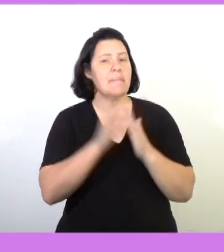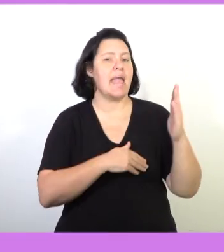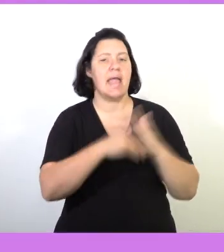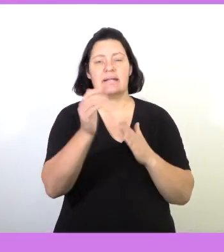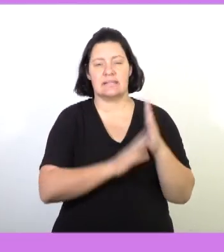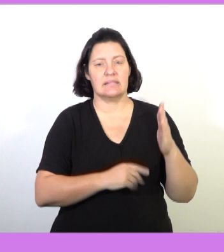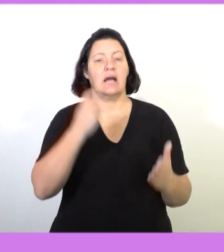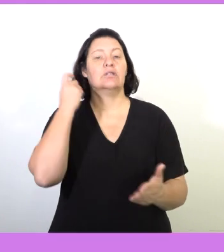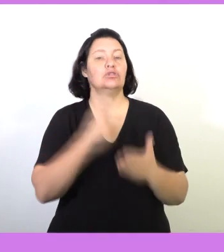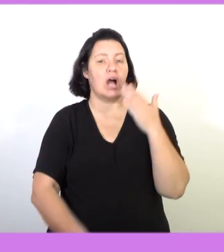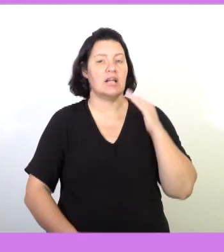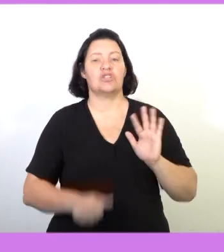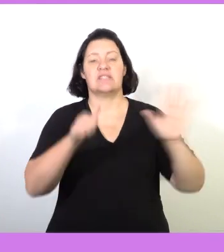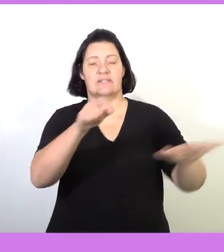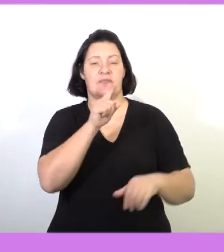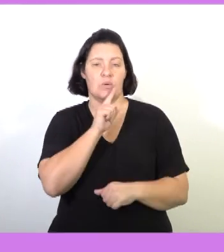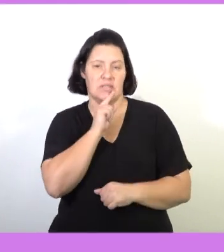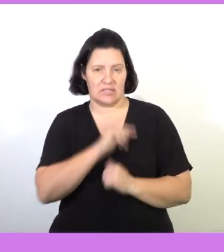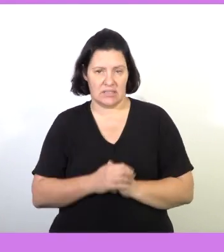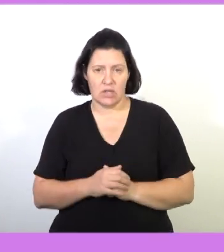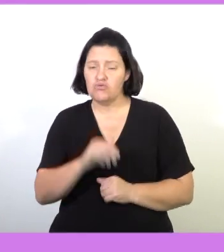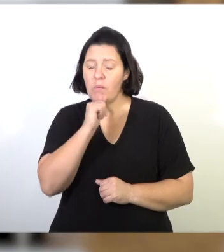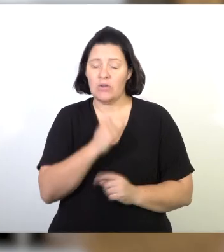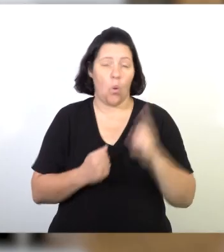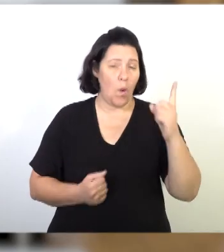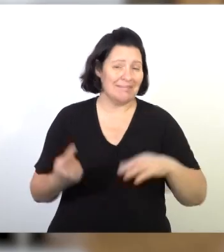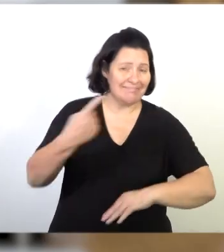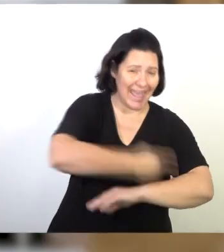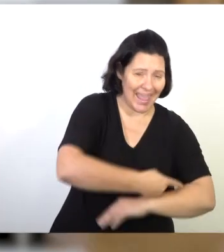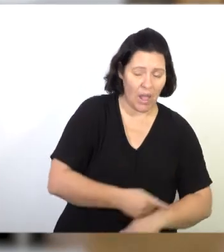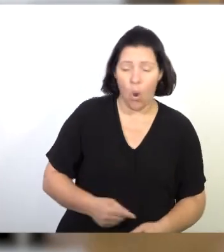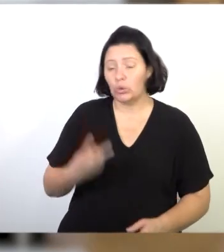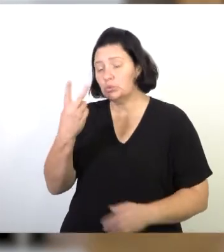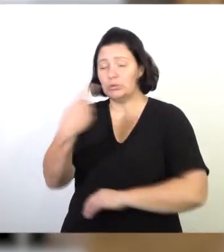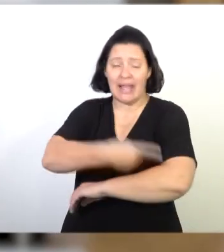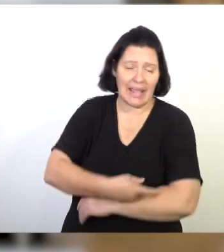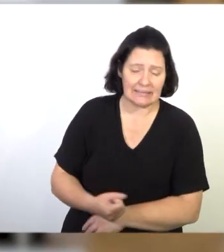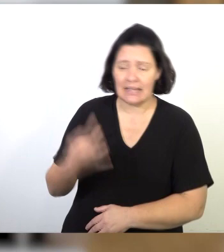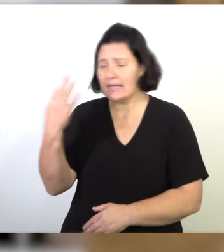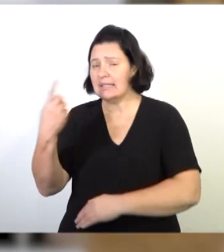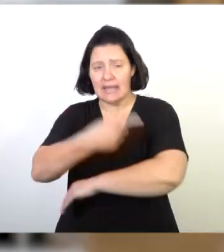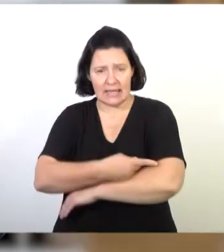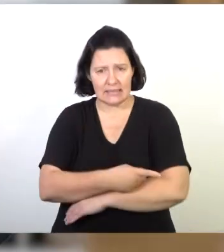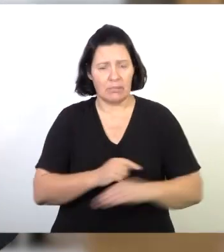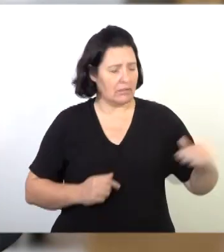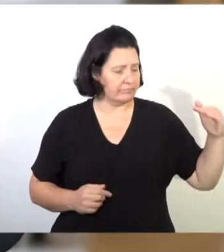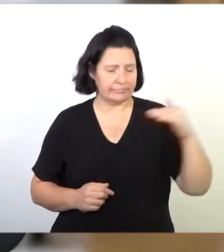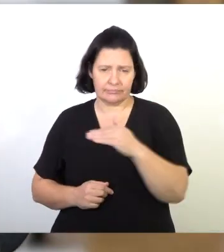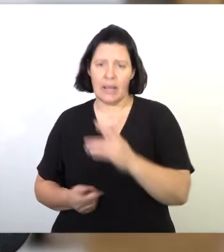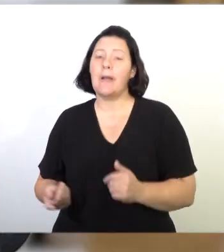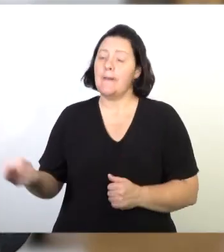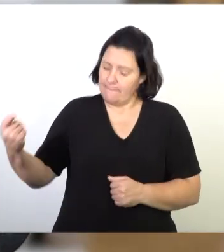painter charges 6,000 rand. It doesn't matter whether they will take more days or few days. At the end of the day,